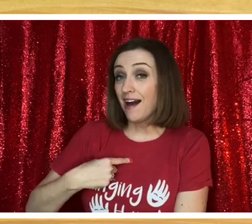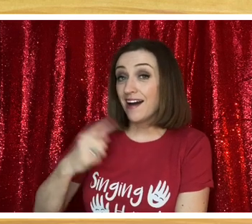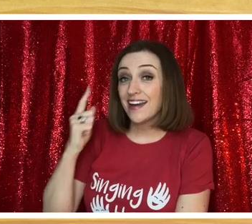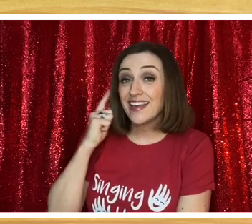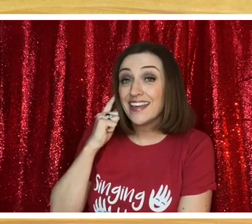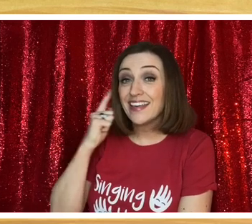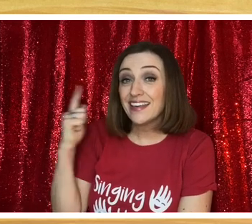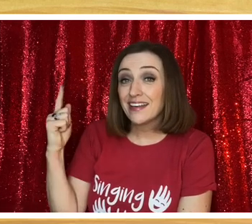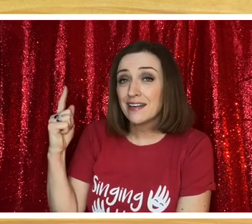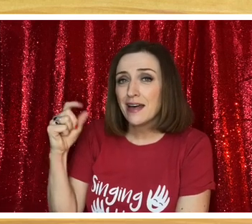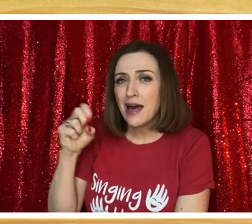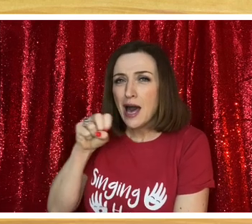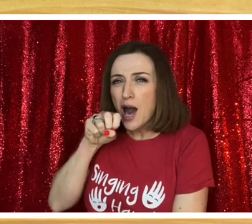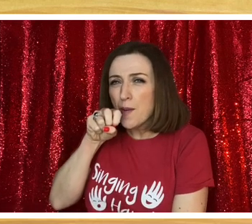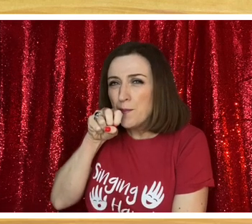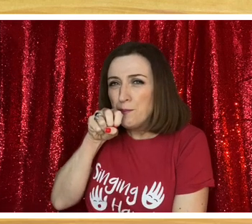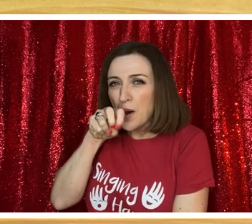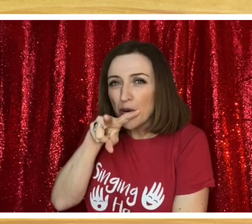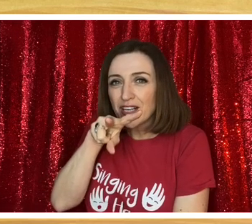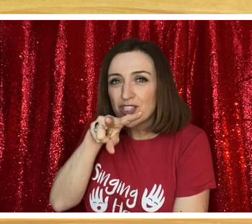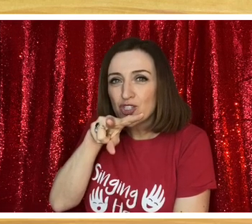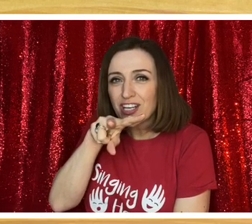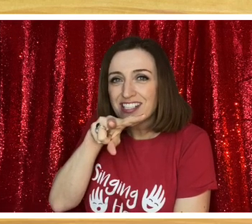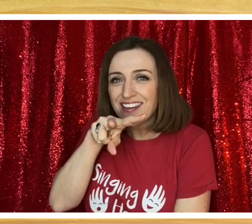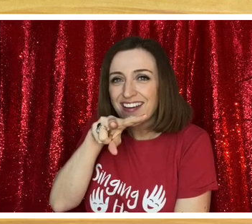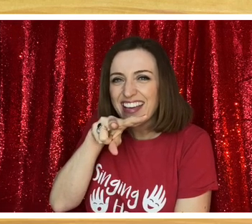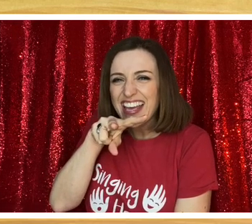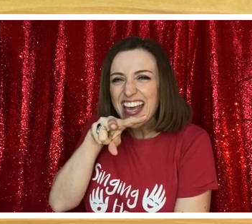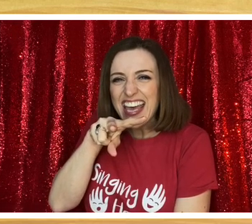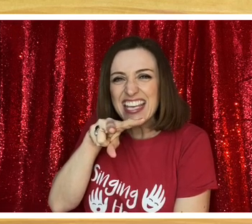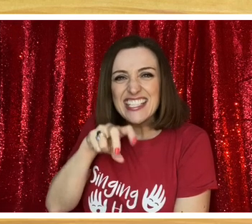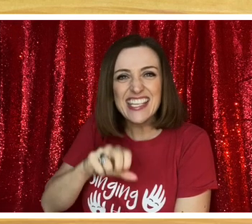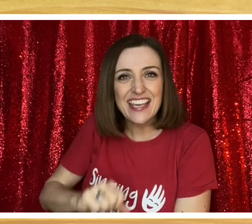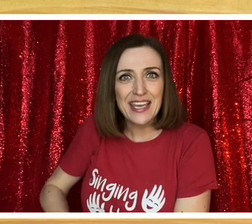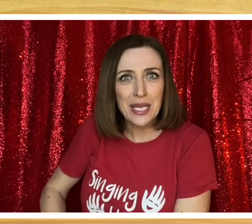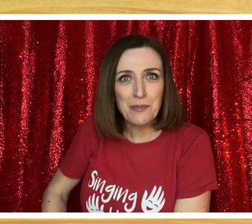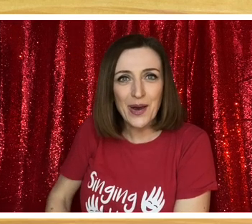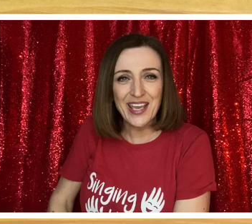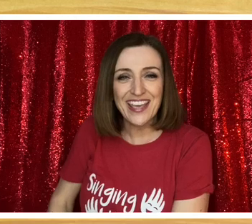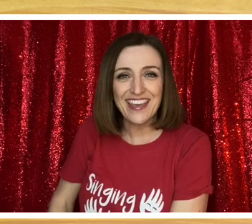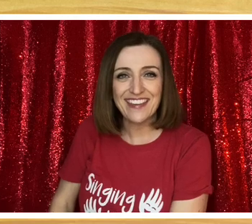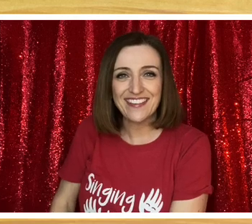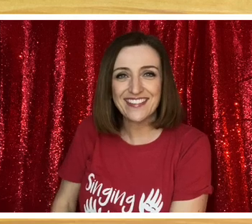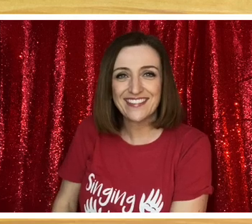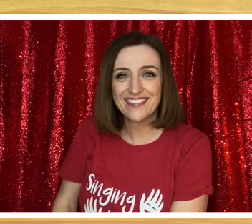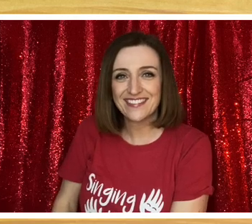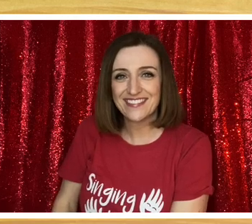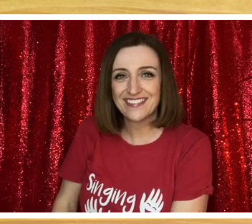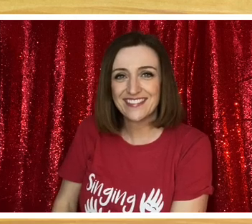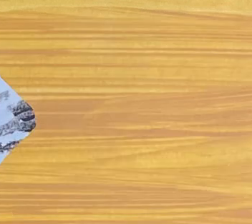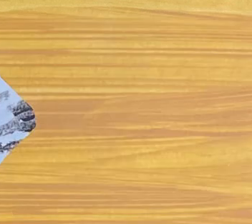I hear a boa constrictor hissing in my ear.